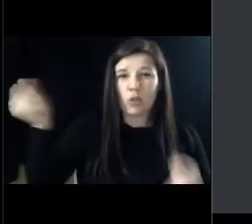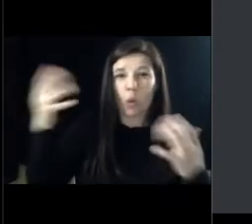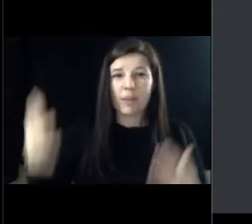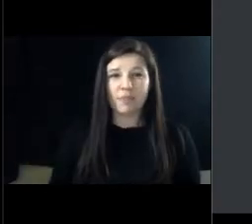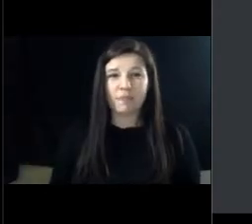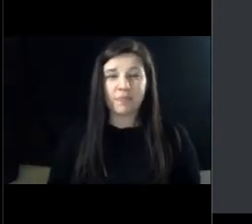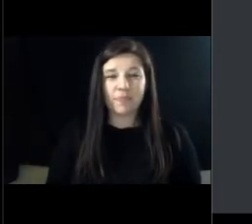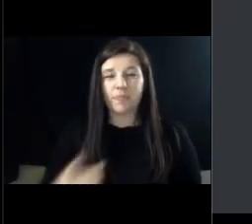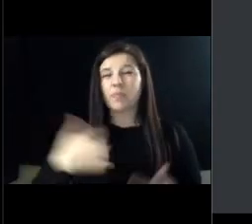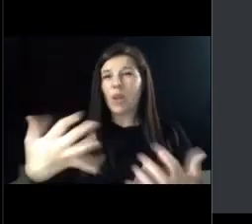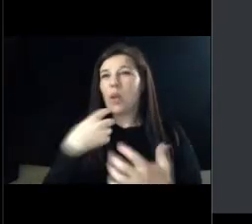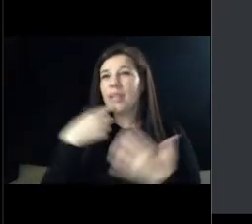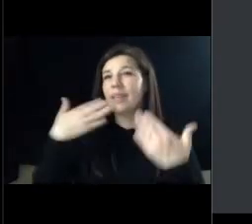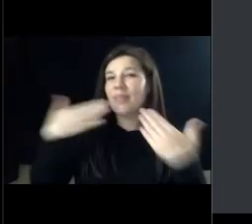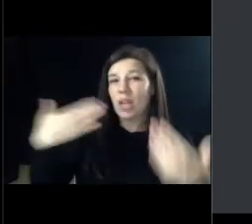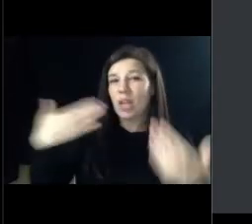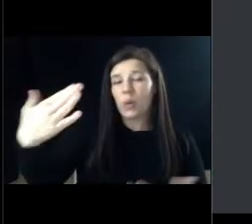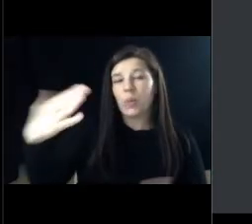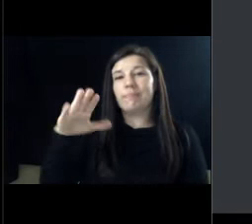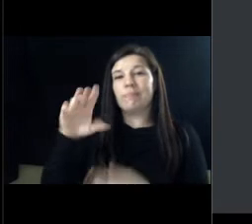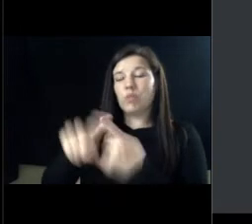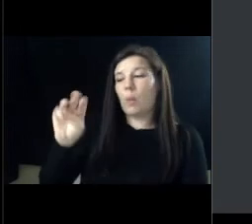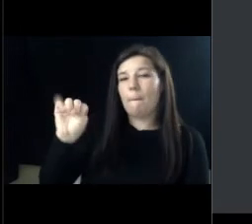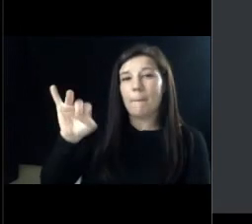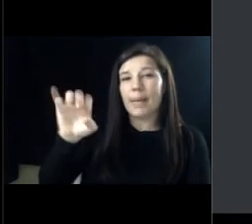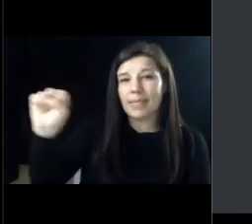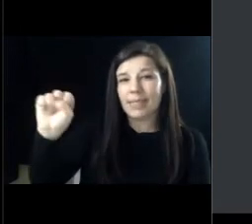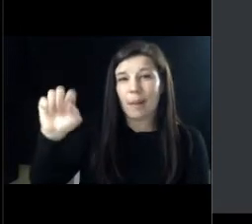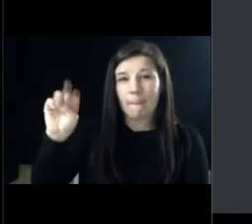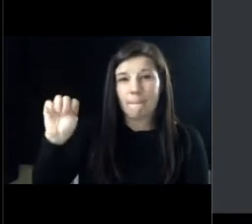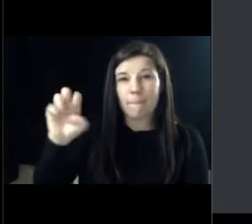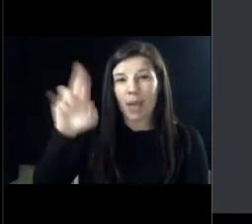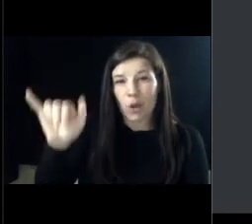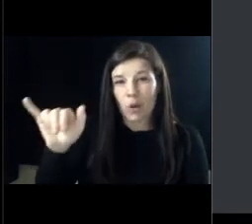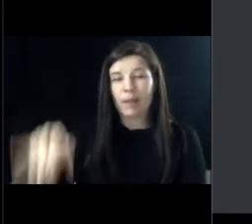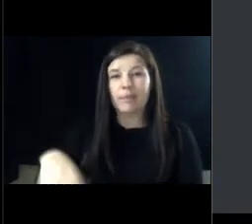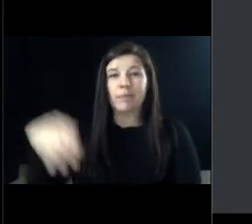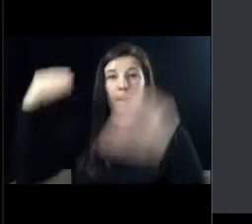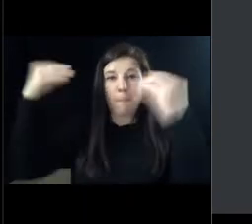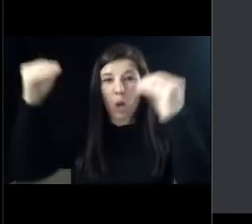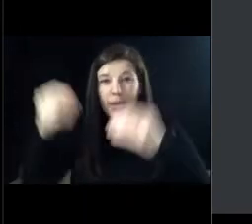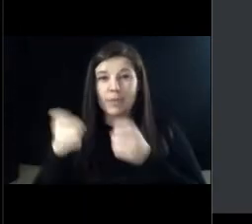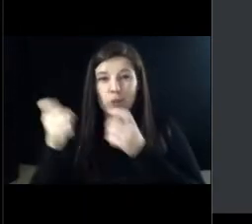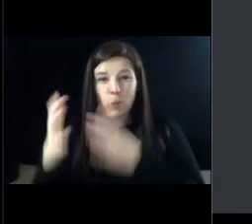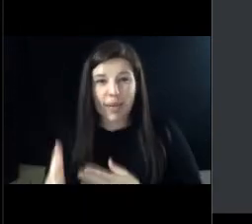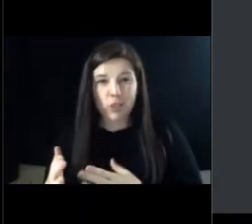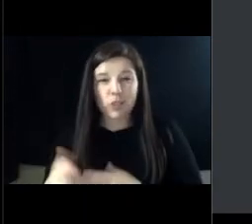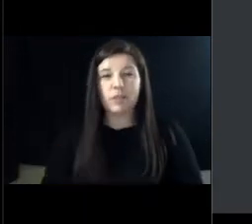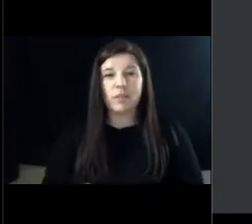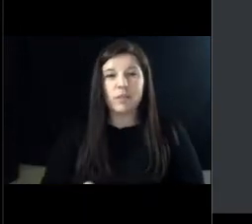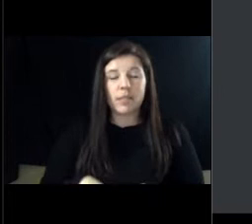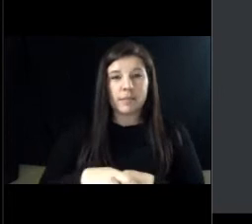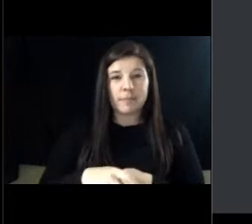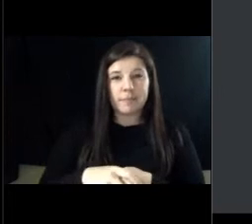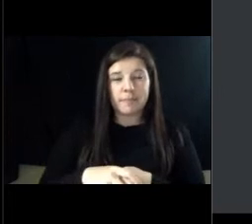I want to give a big shout to Miss Mary, you know, to the marketing directors here. oh,